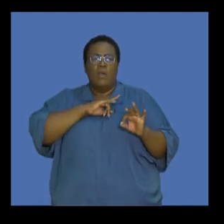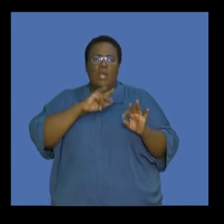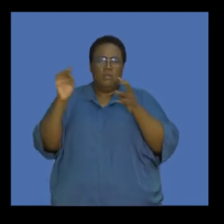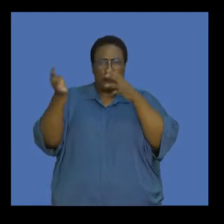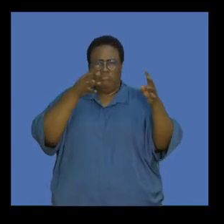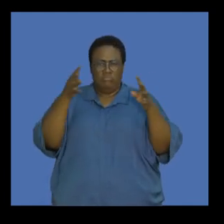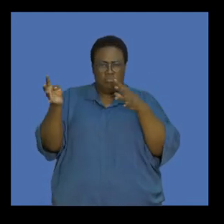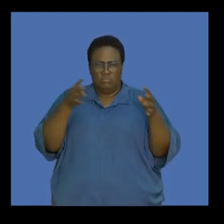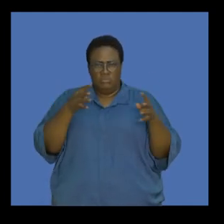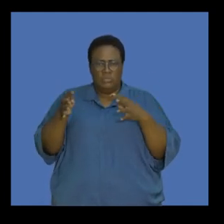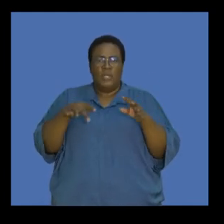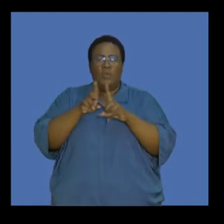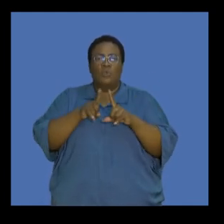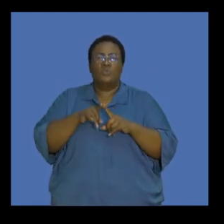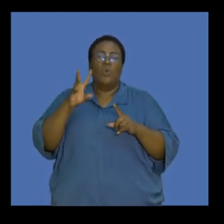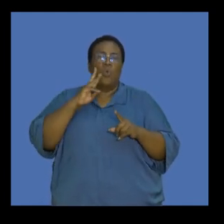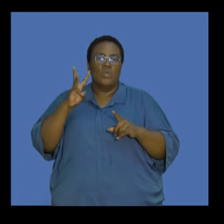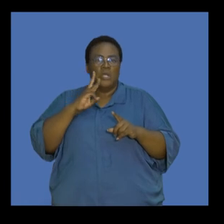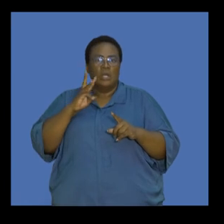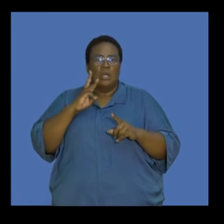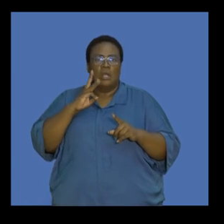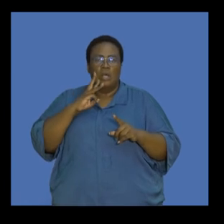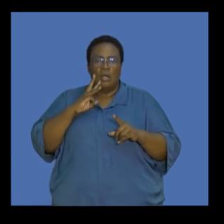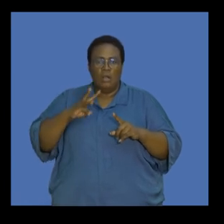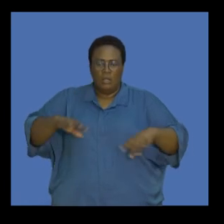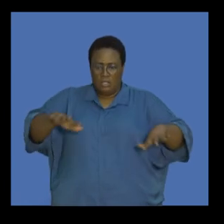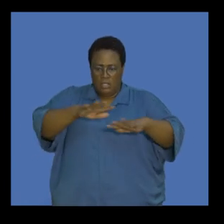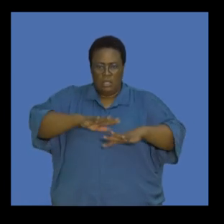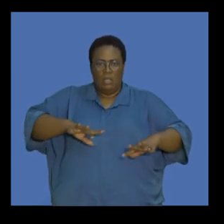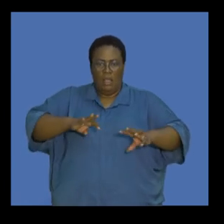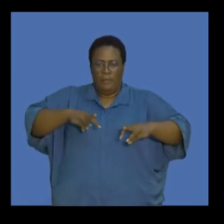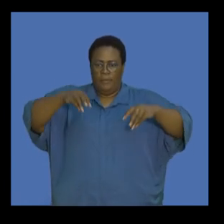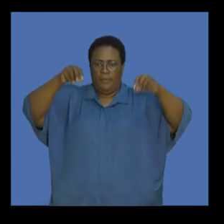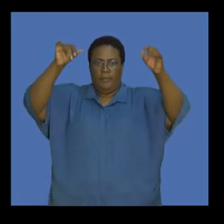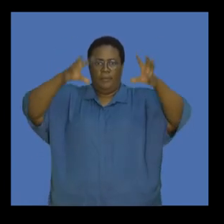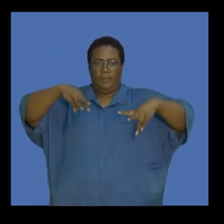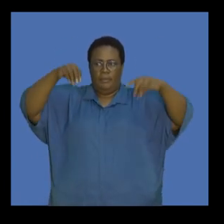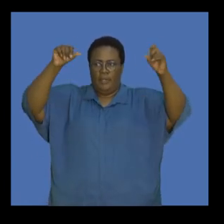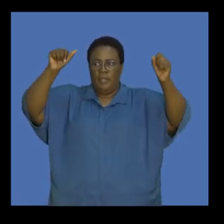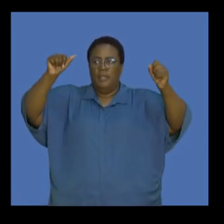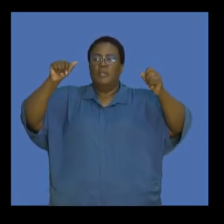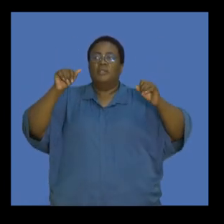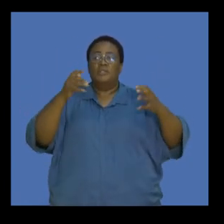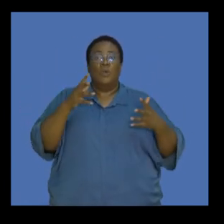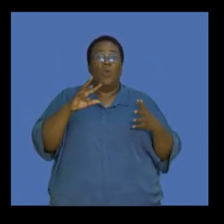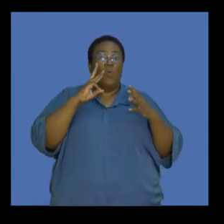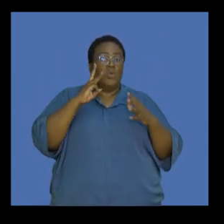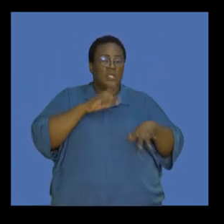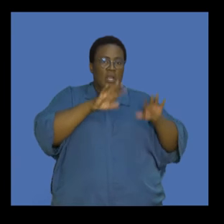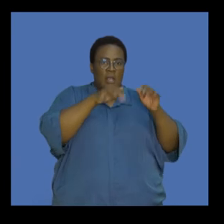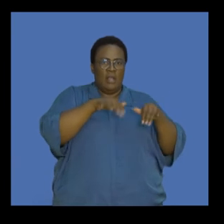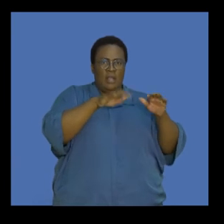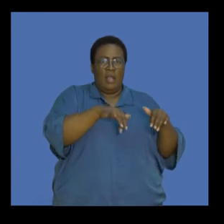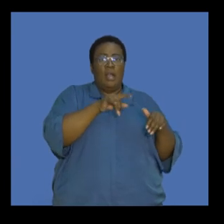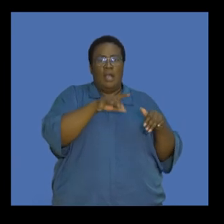evaporation of water has impacted the availability of food and water. Seawater becomes more acidic. The pH is